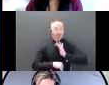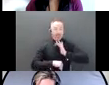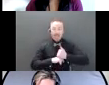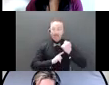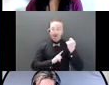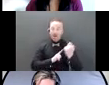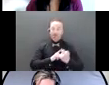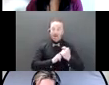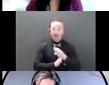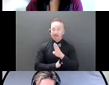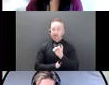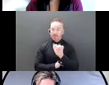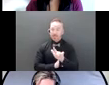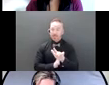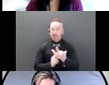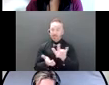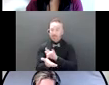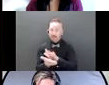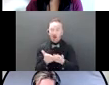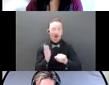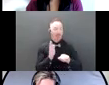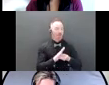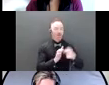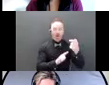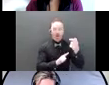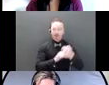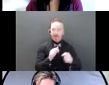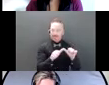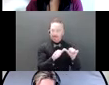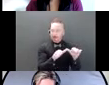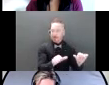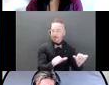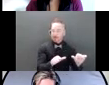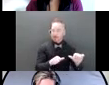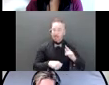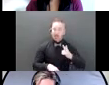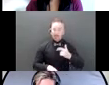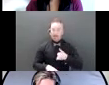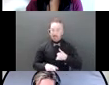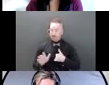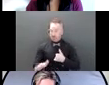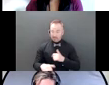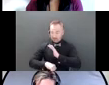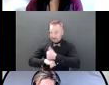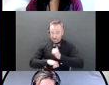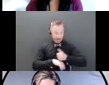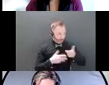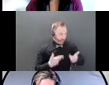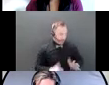deposits. Then when you do that, you can easily review your statements to see if there's any problems.